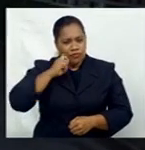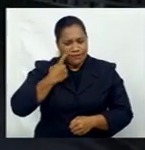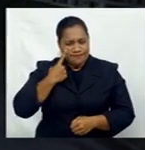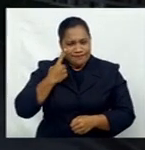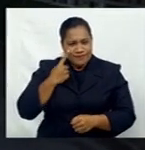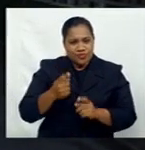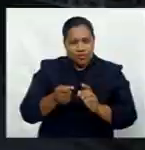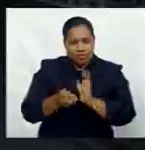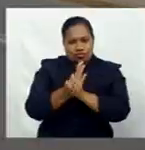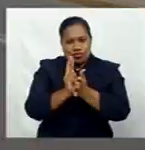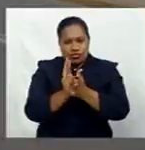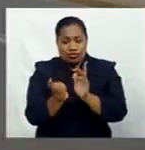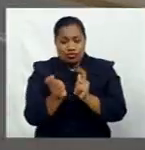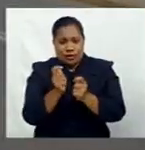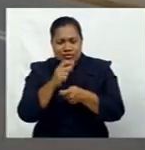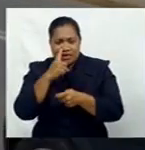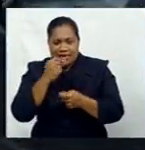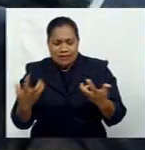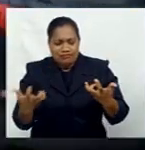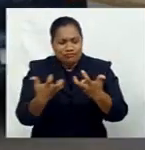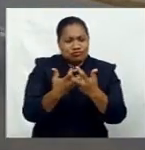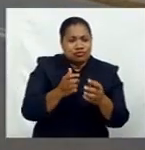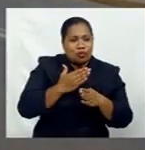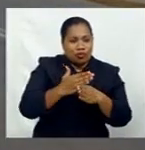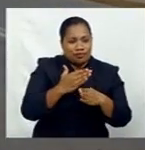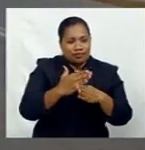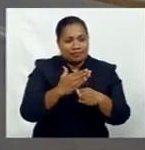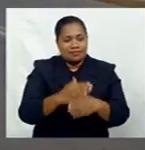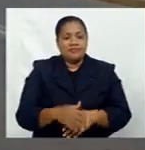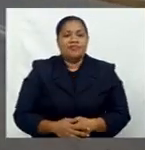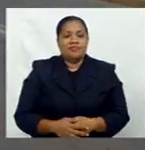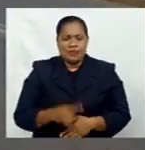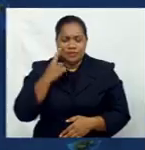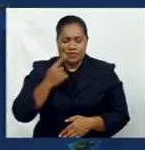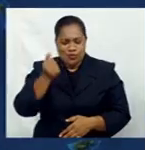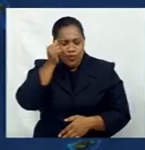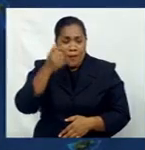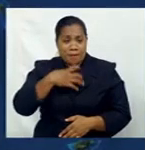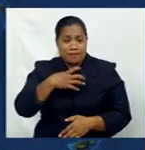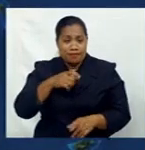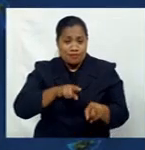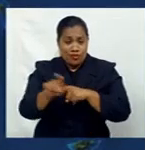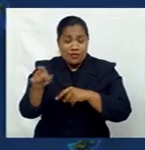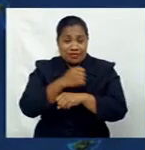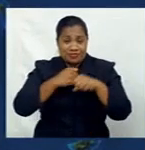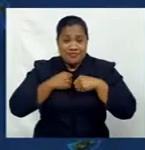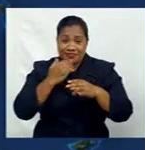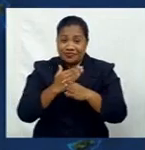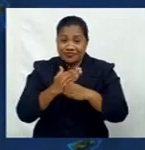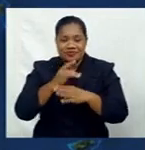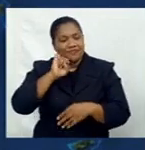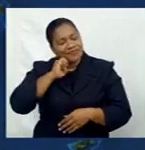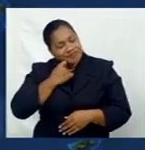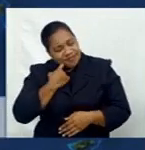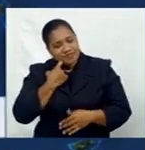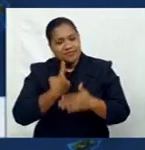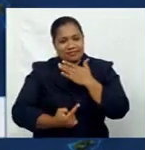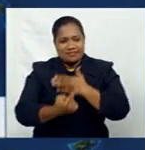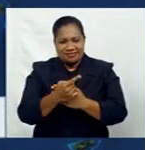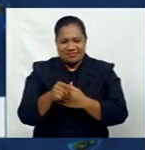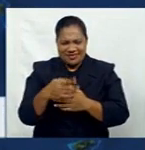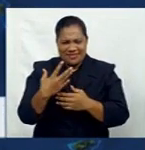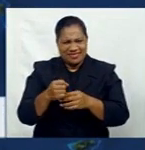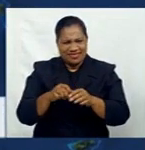to suit operations. We know most of our workers were returning home late due to traffic, so we welcome the